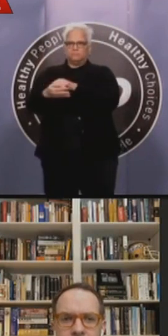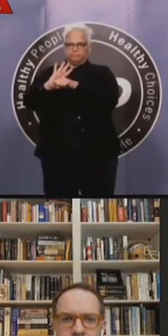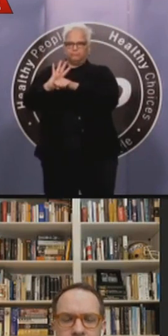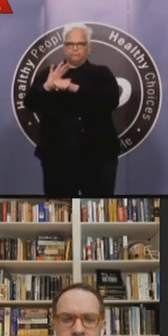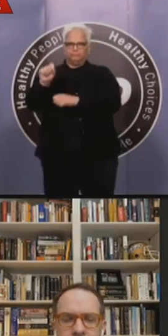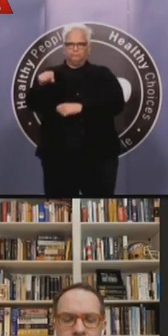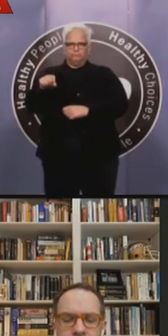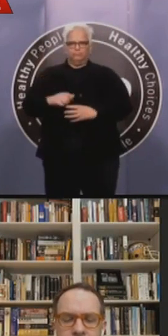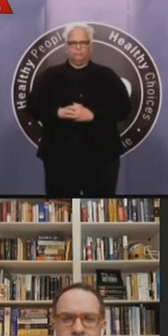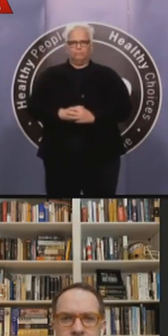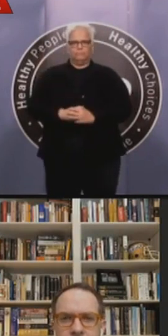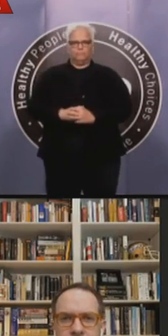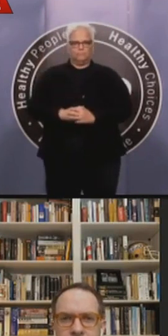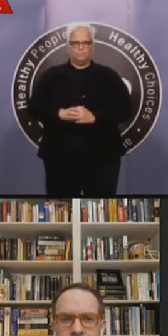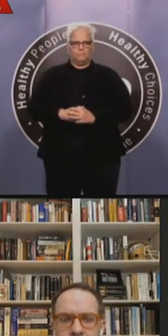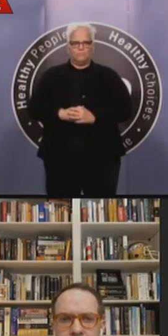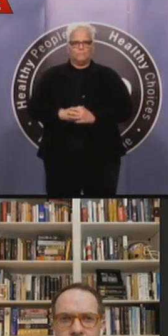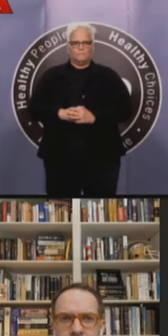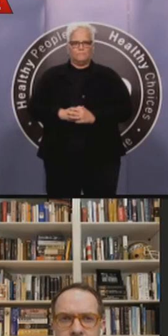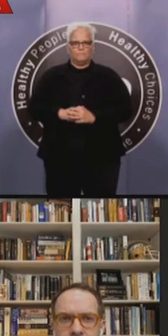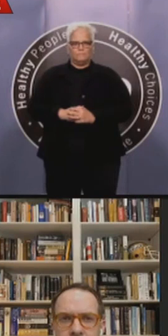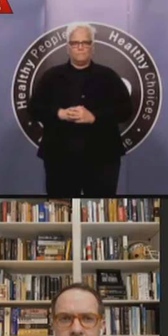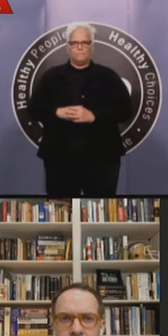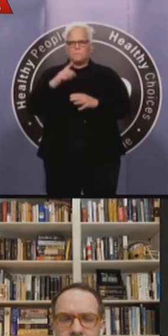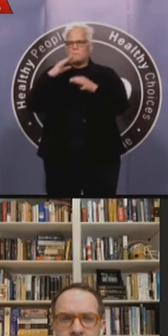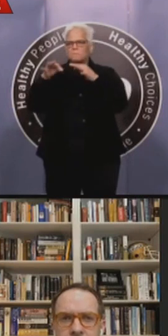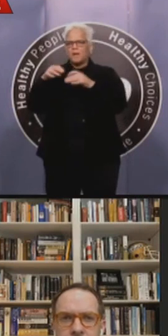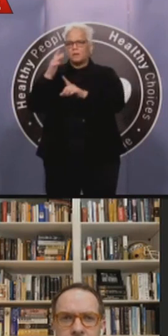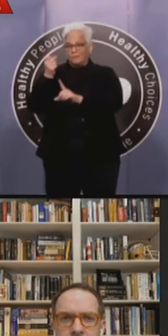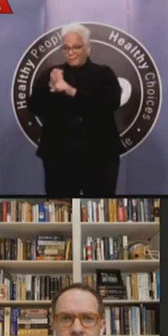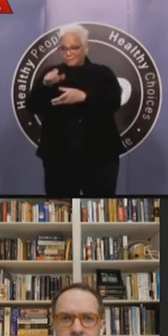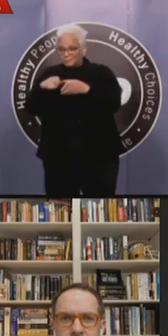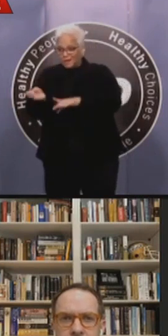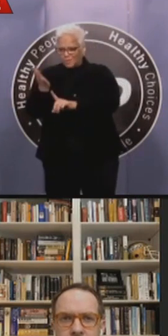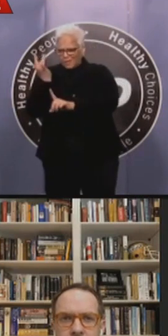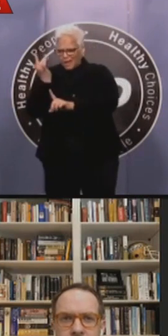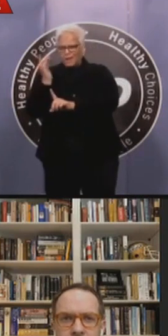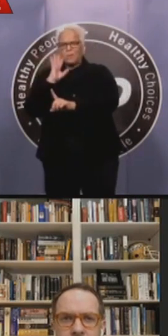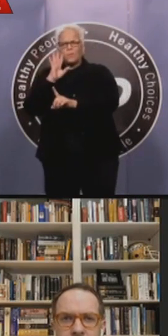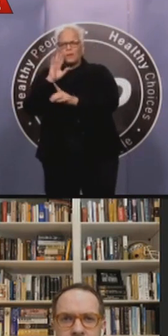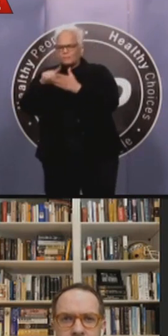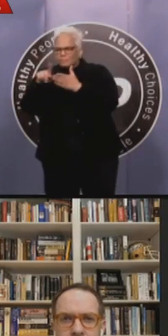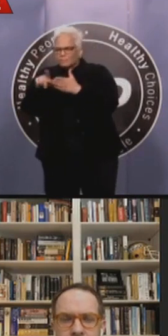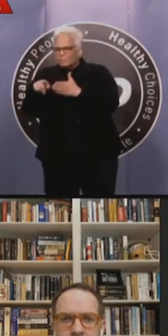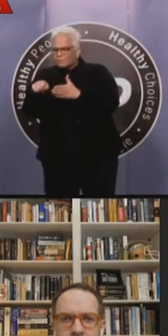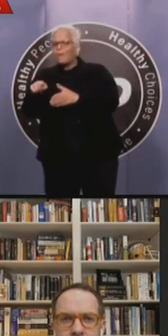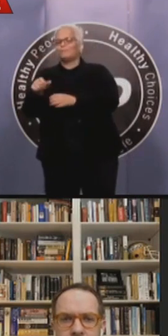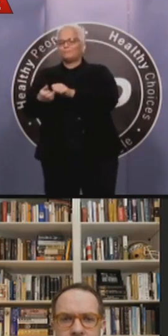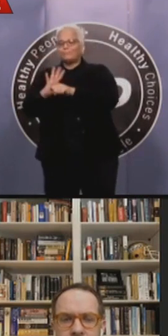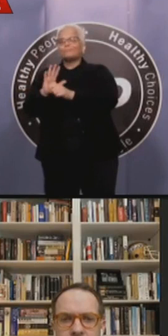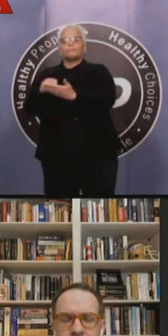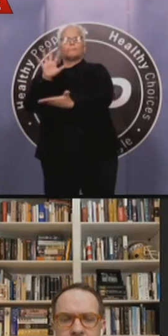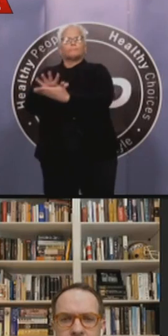You know, the, we've been looking at the data. Hospitals have been very good about sharing with, what their, uh, resources are. And